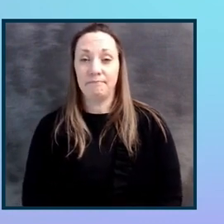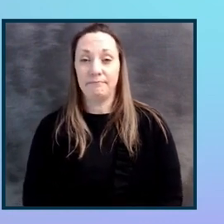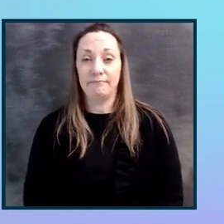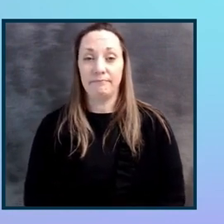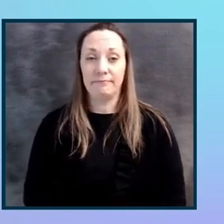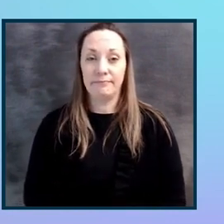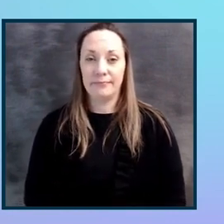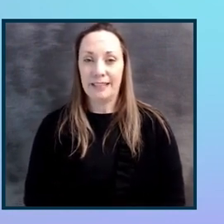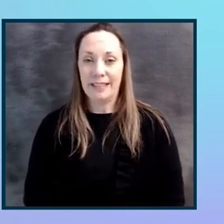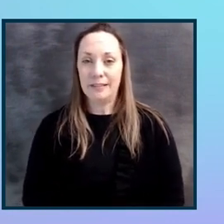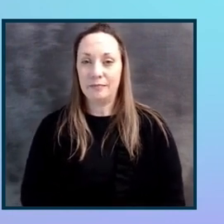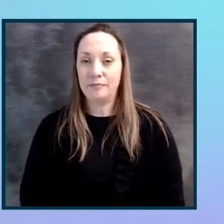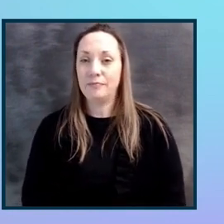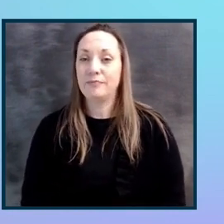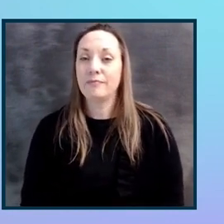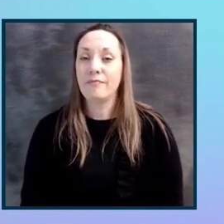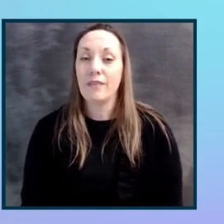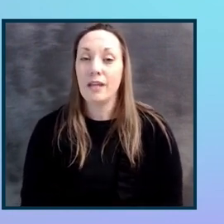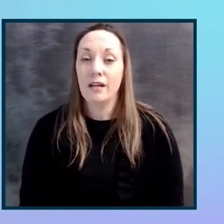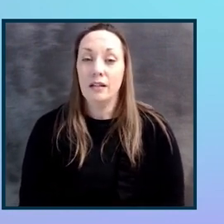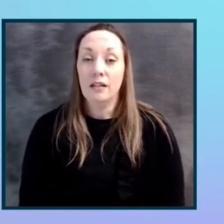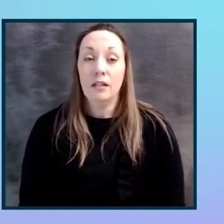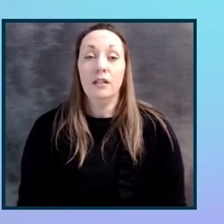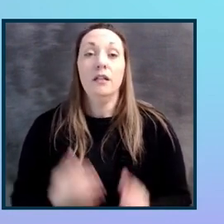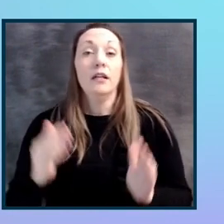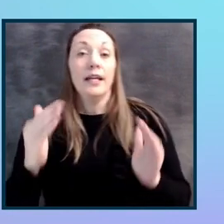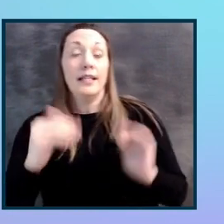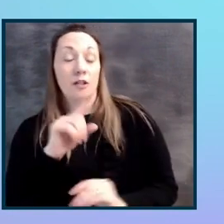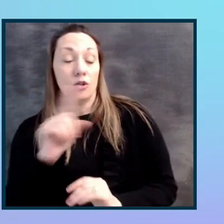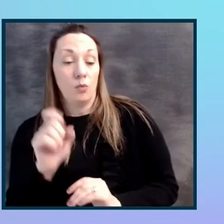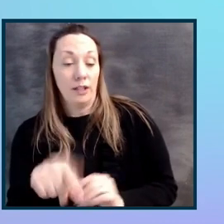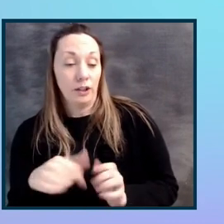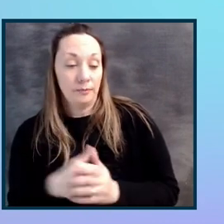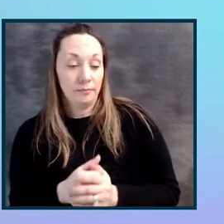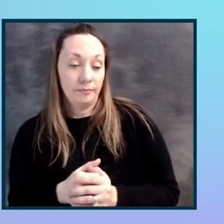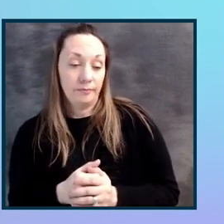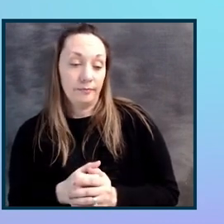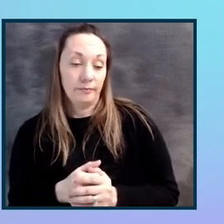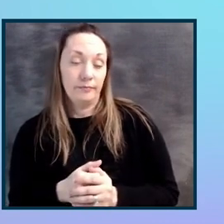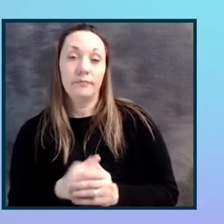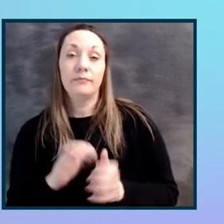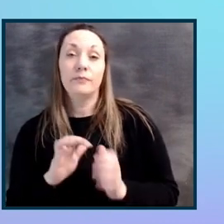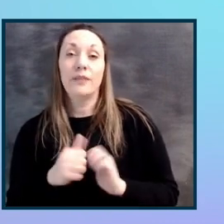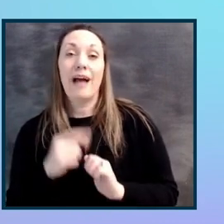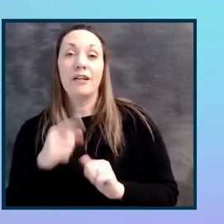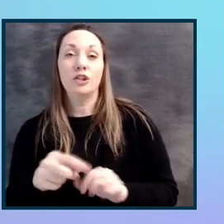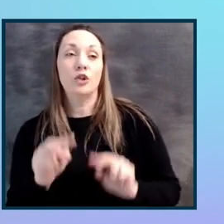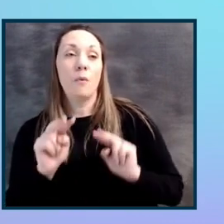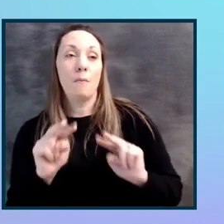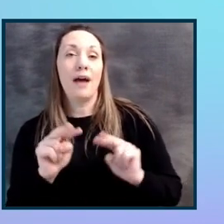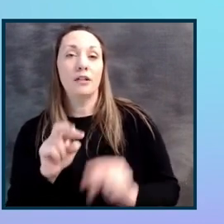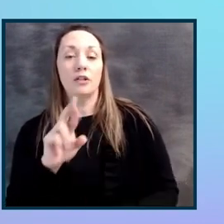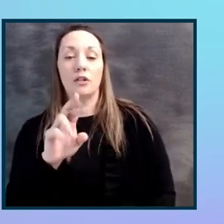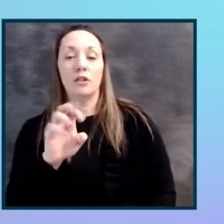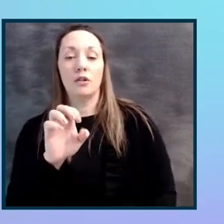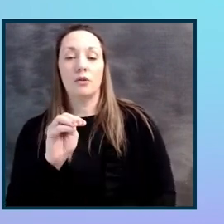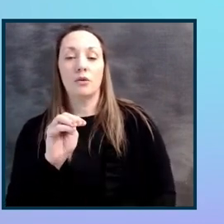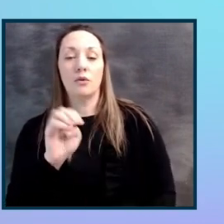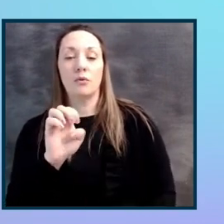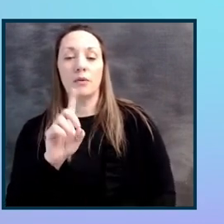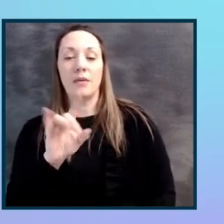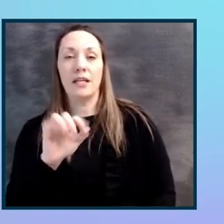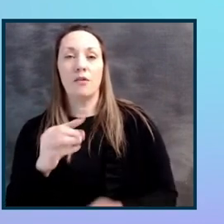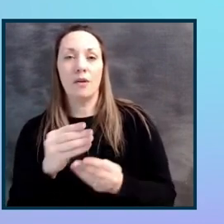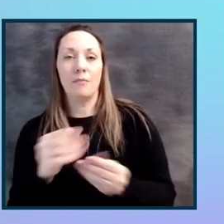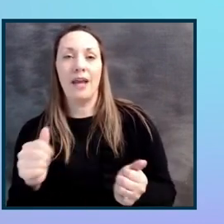Thank you. All right. The next question I have is, how did you monitor remediation progress of